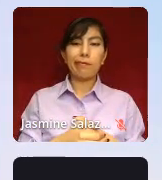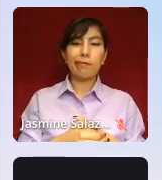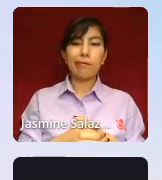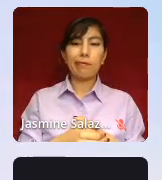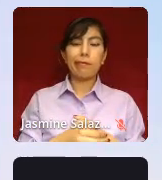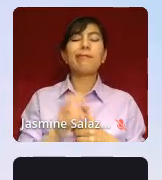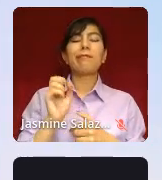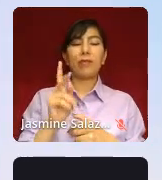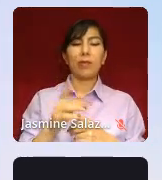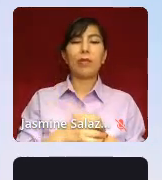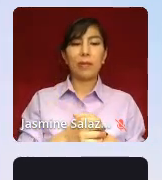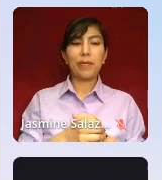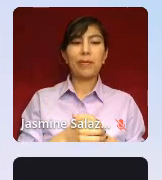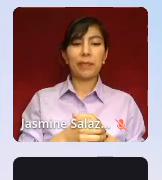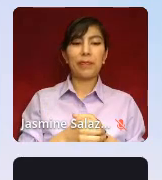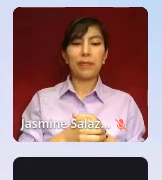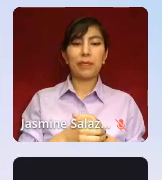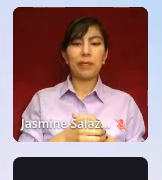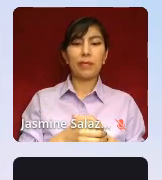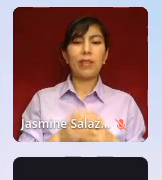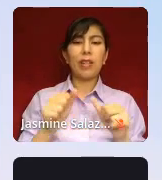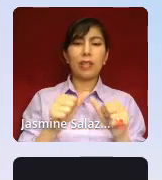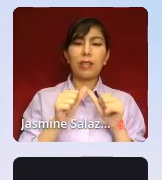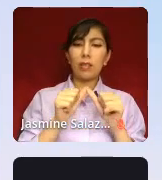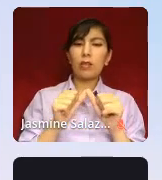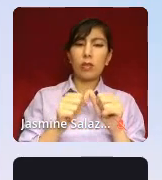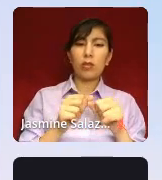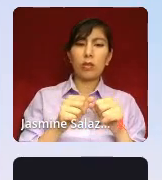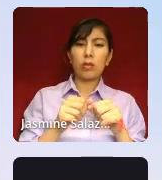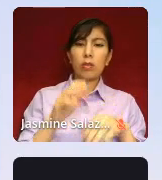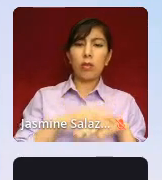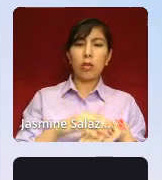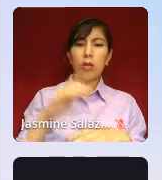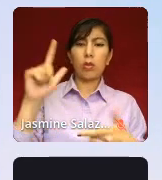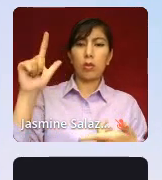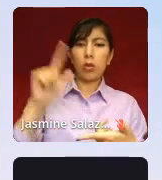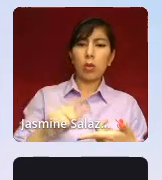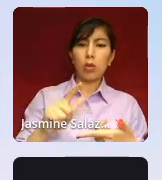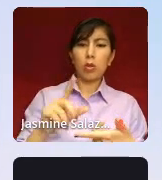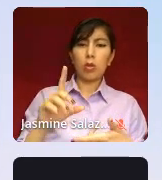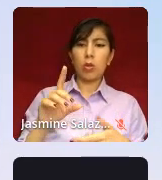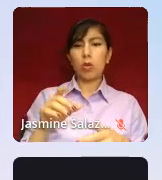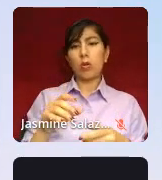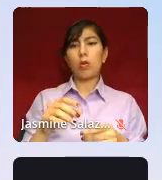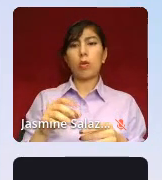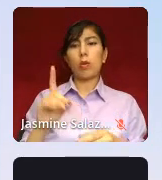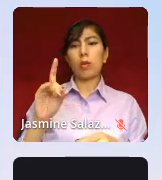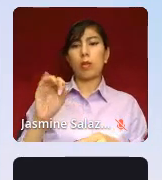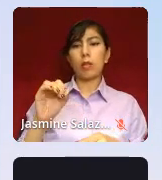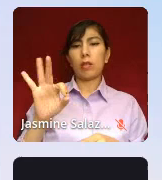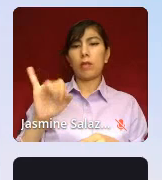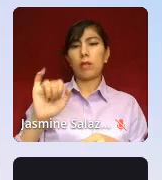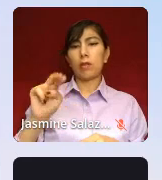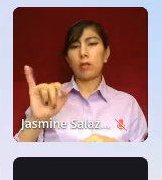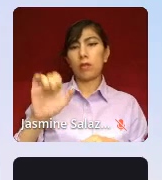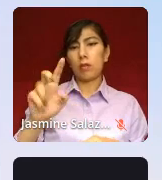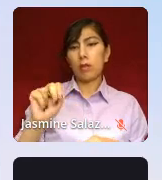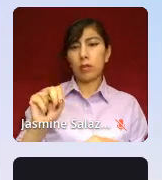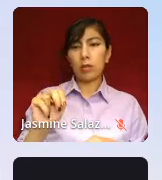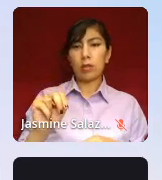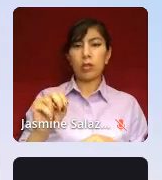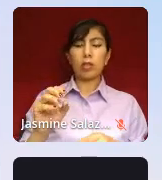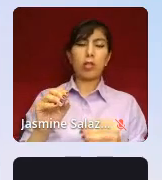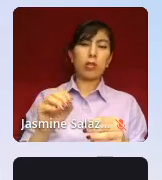All right. Yeah. I can go into the low definition mode, but I'm really concerned about it looking grainy.